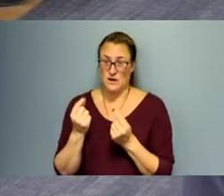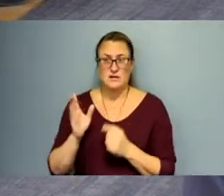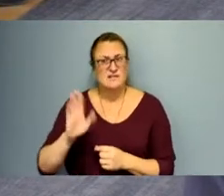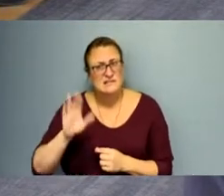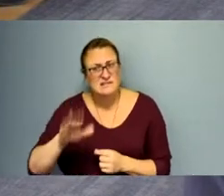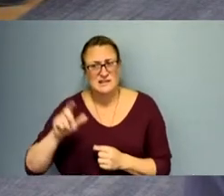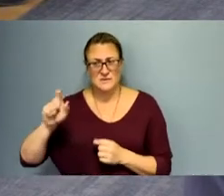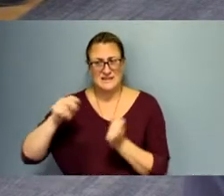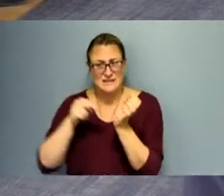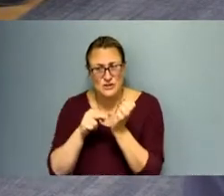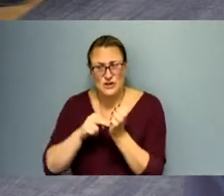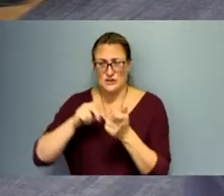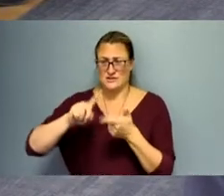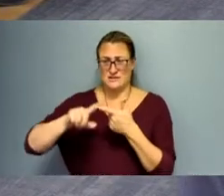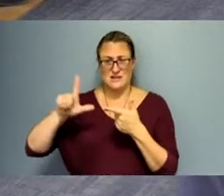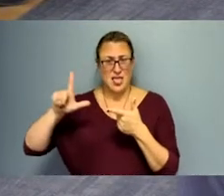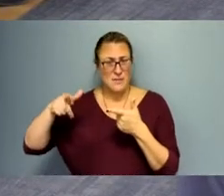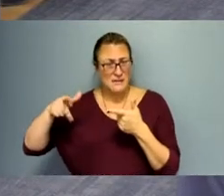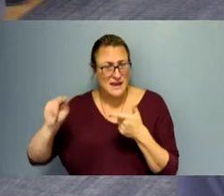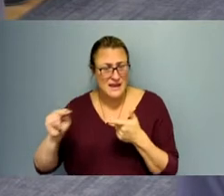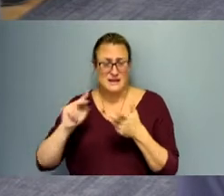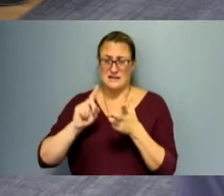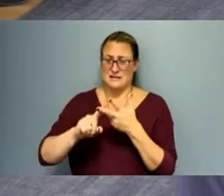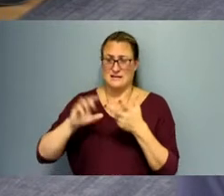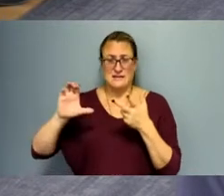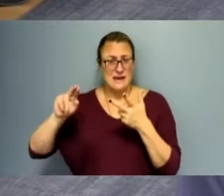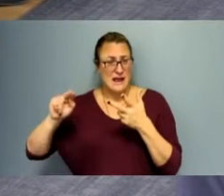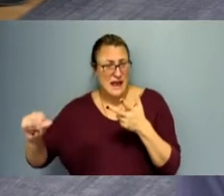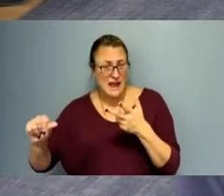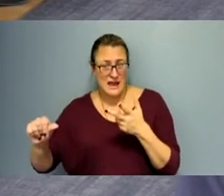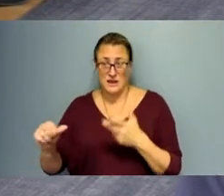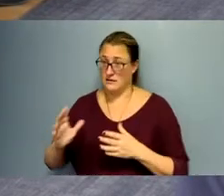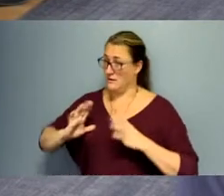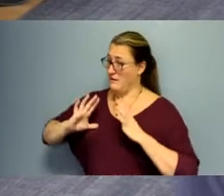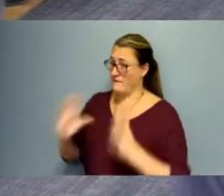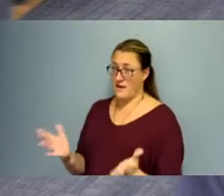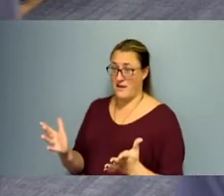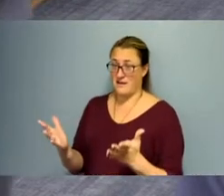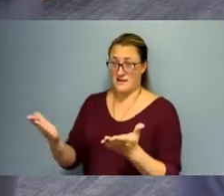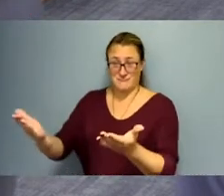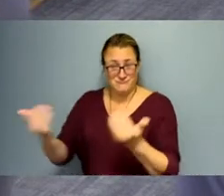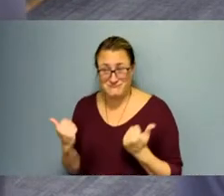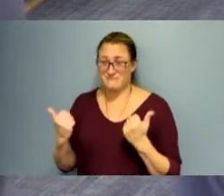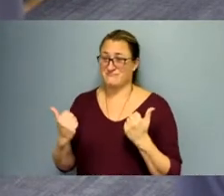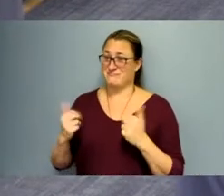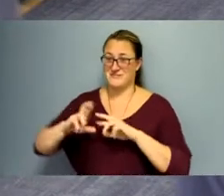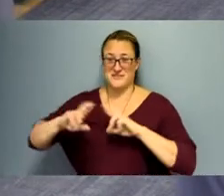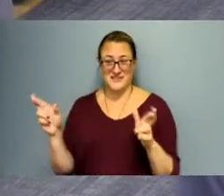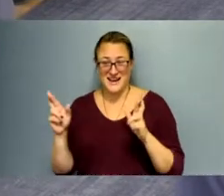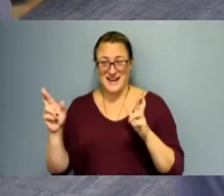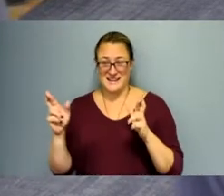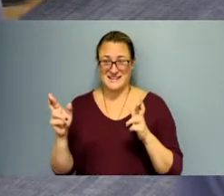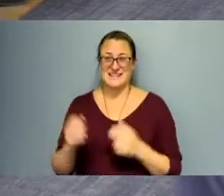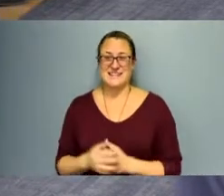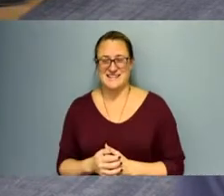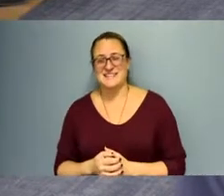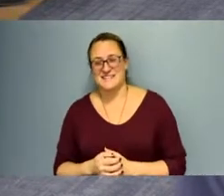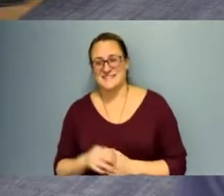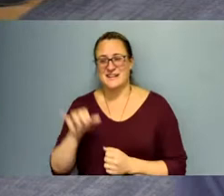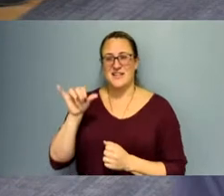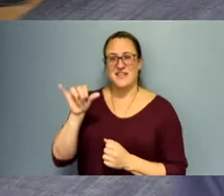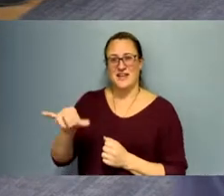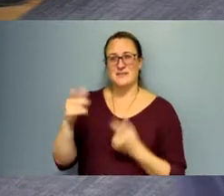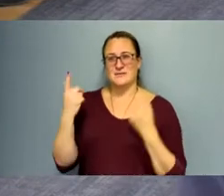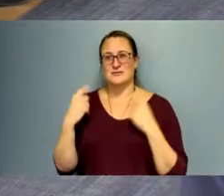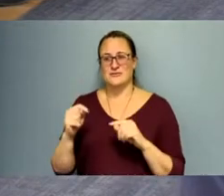LPNs, we need CNAs. And I say, yes, and we're going to get them to you. Right? And so that's the work that